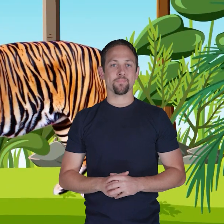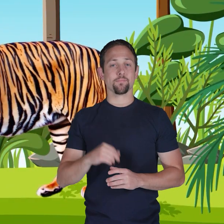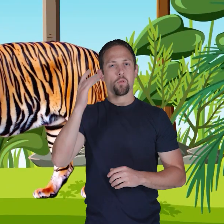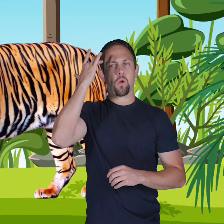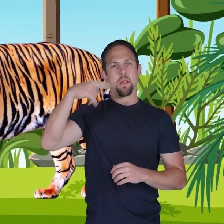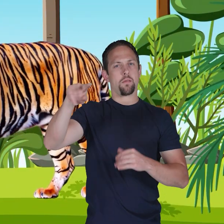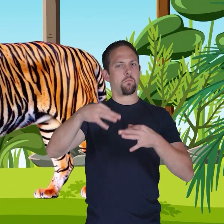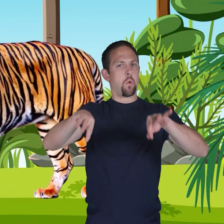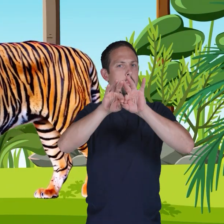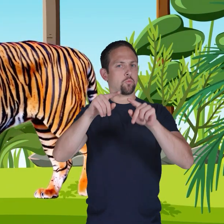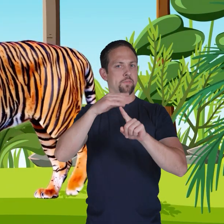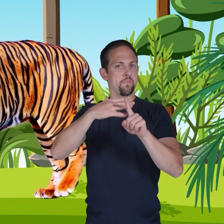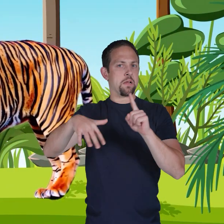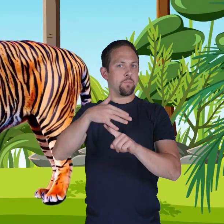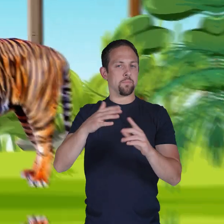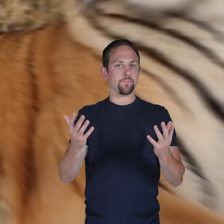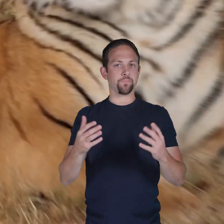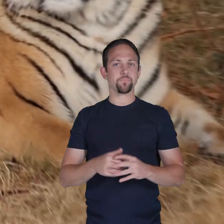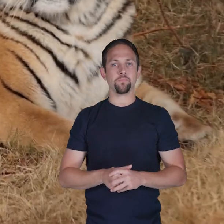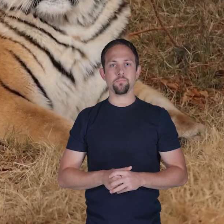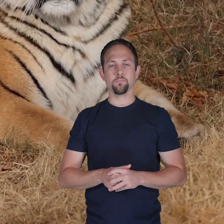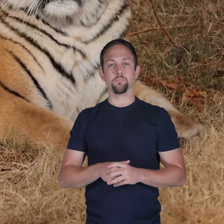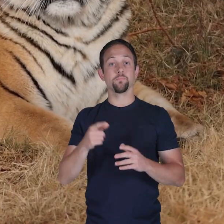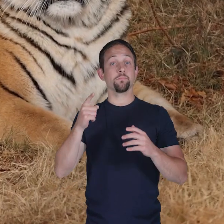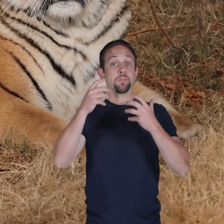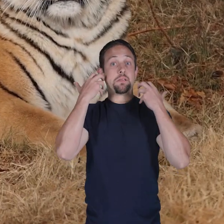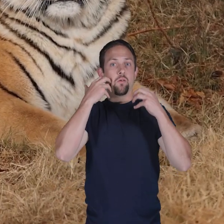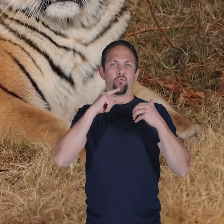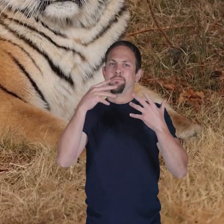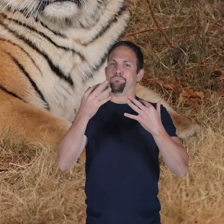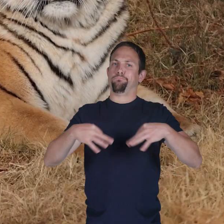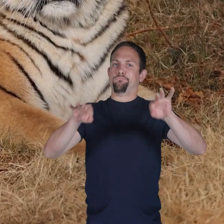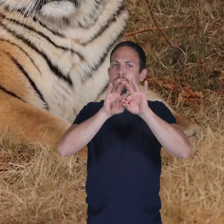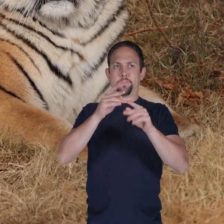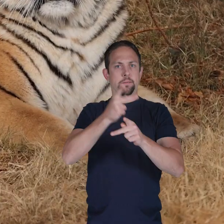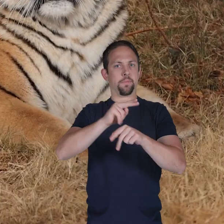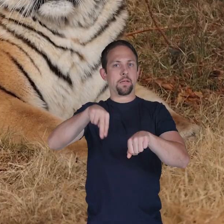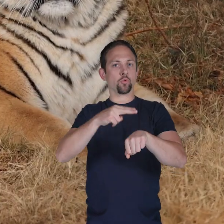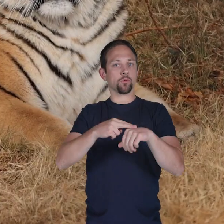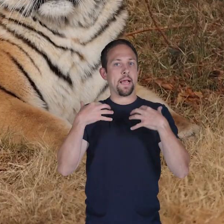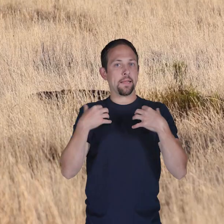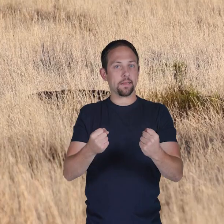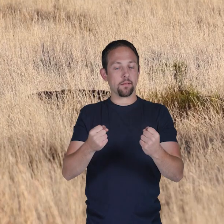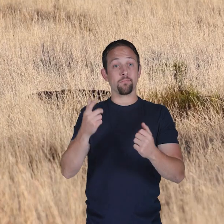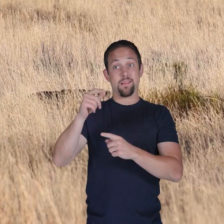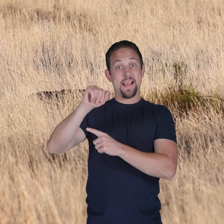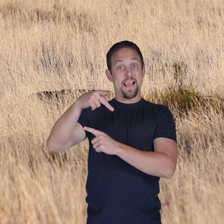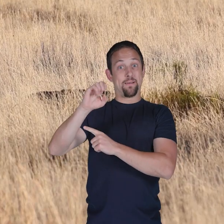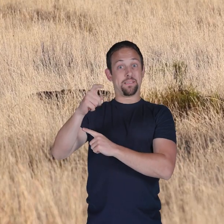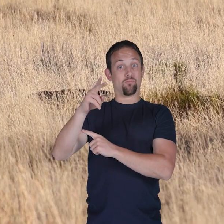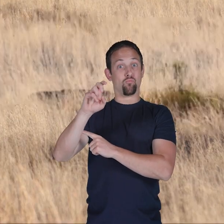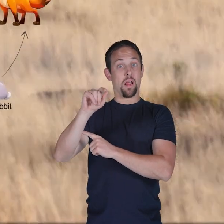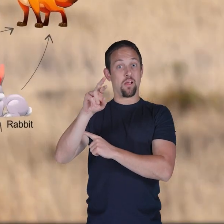Why are they important to the environment? Tigers play a significant role in keeping nature healthy. As apex